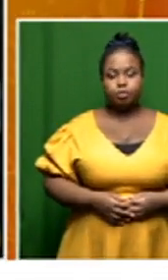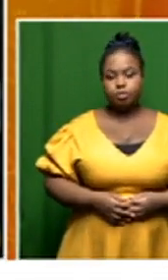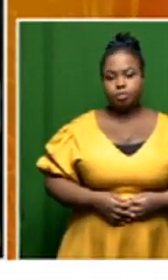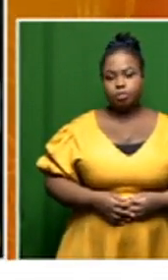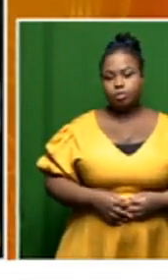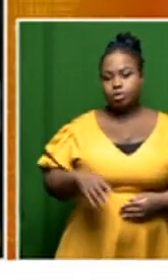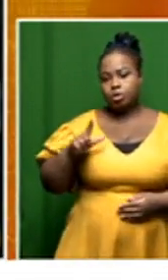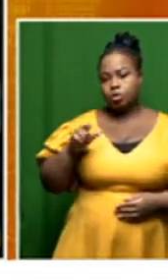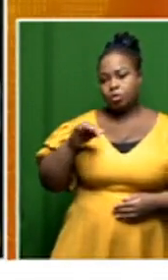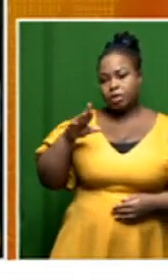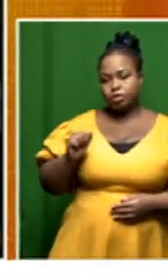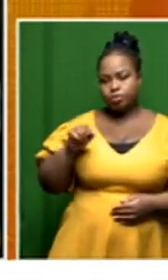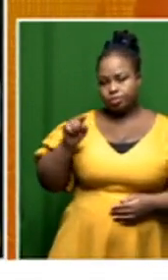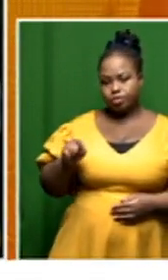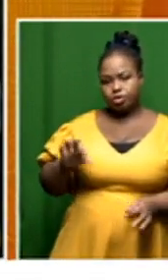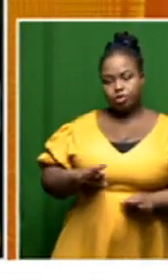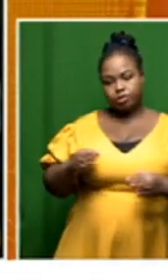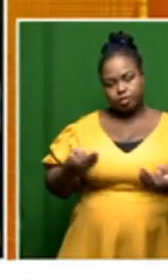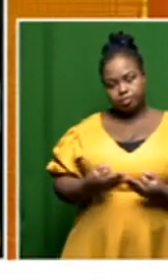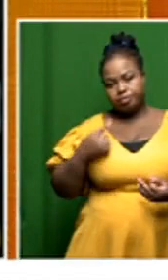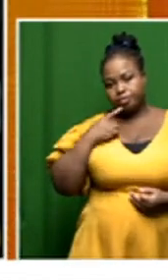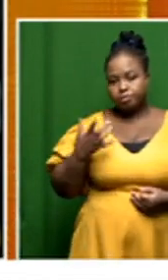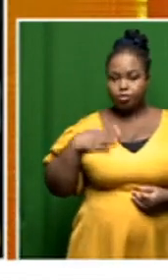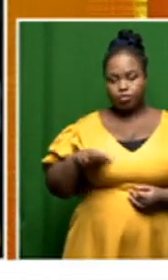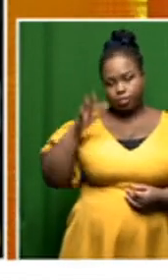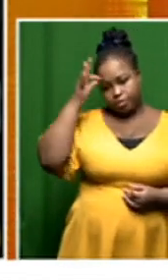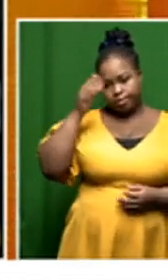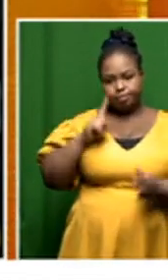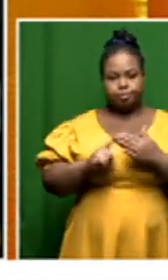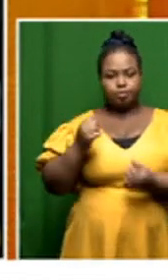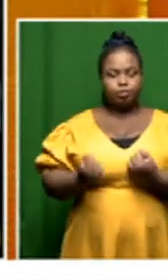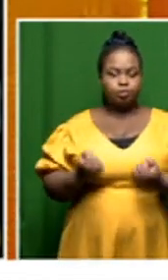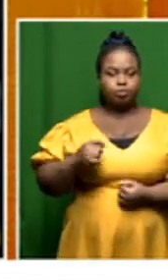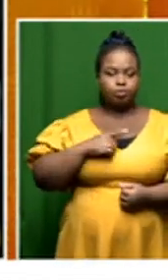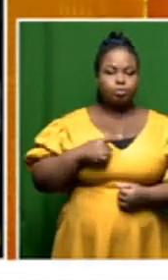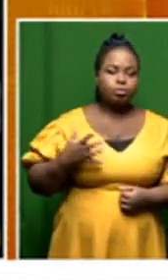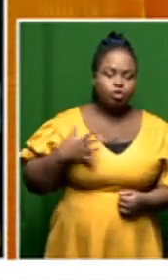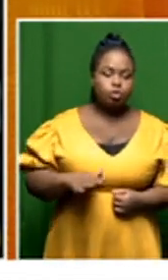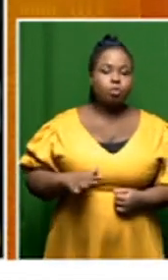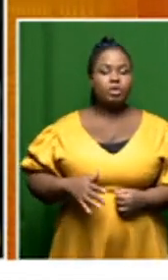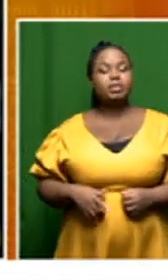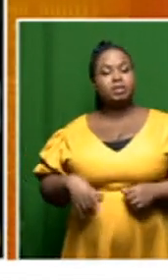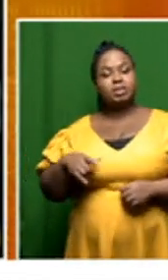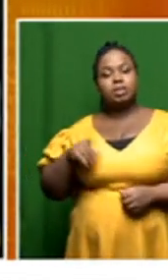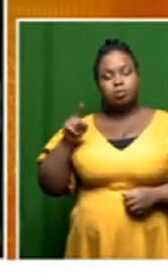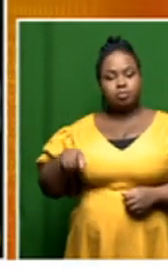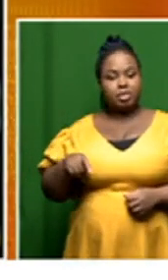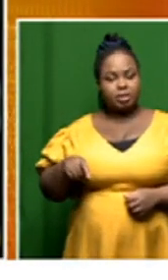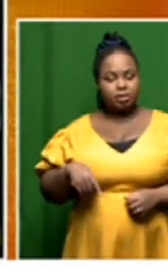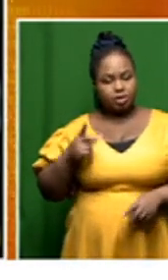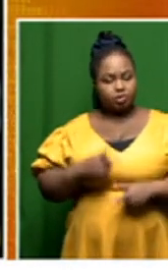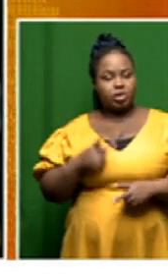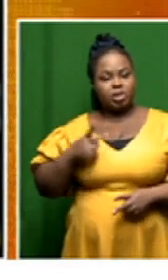recently you and your family resorted to take the government to court in order to force uh the country's law enforcement agencies to